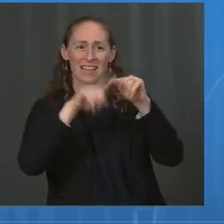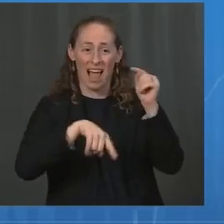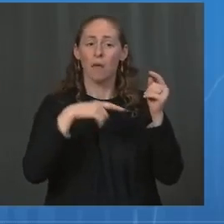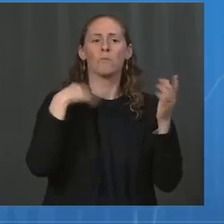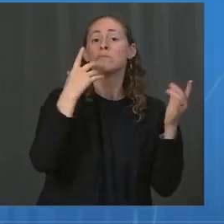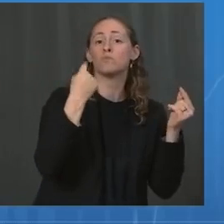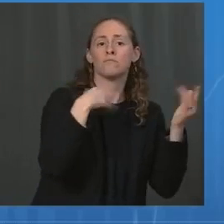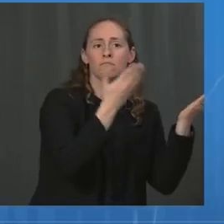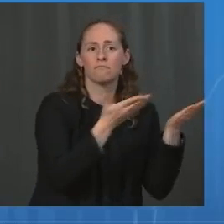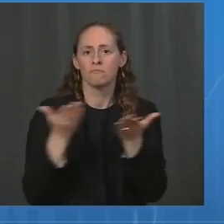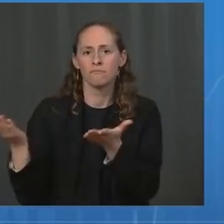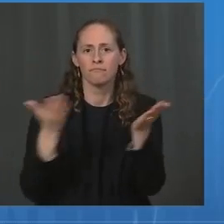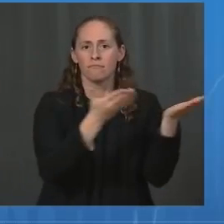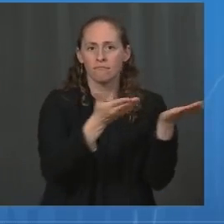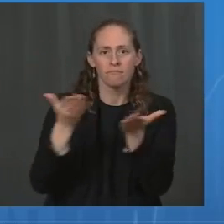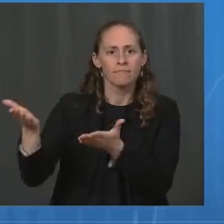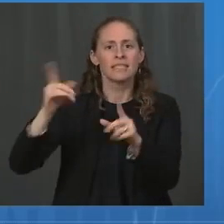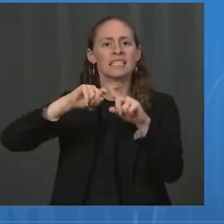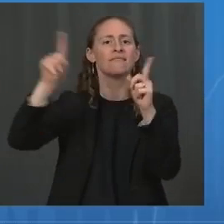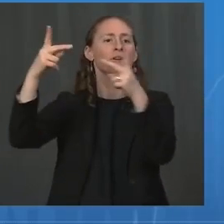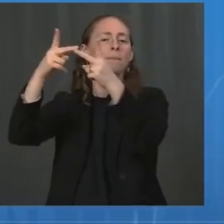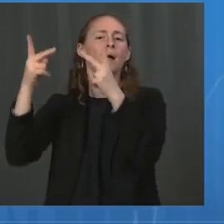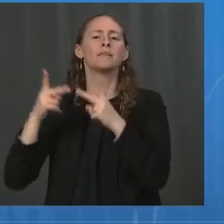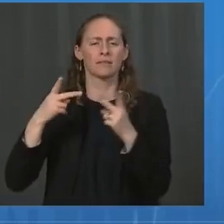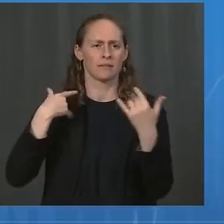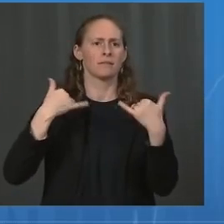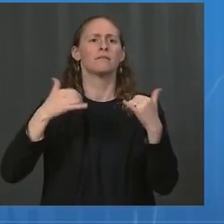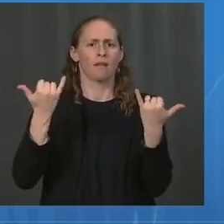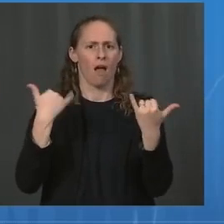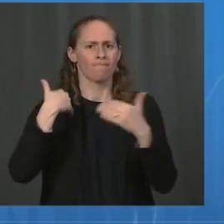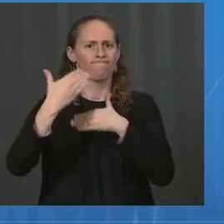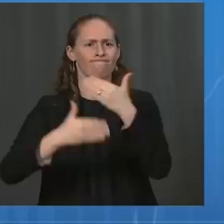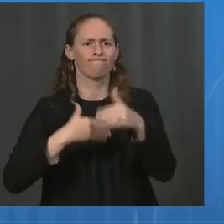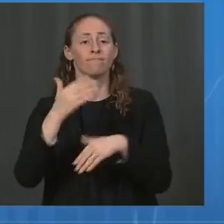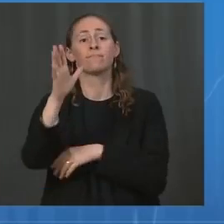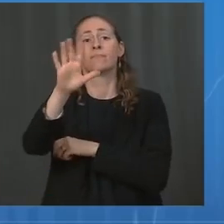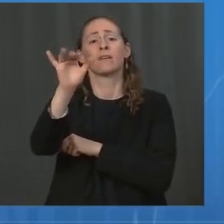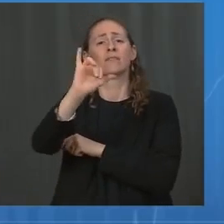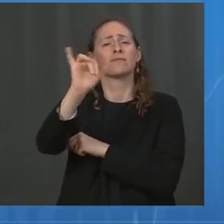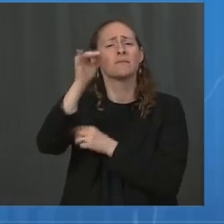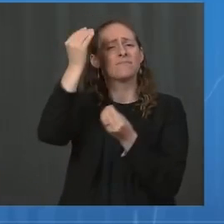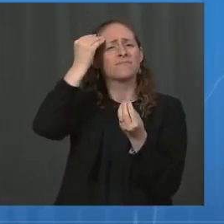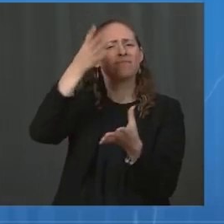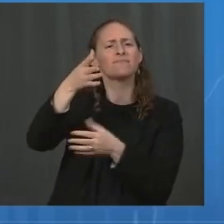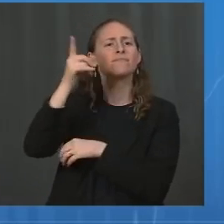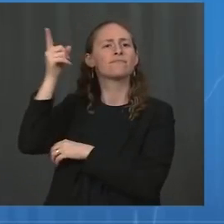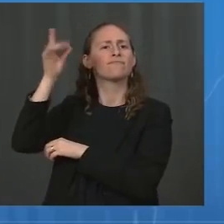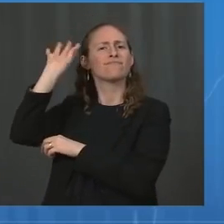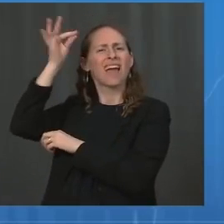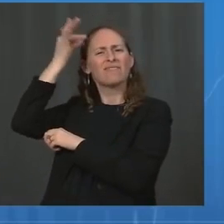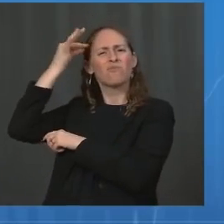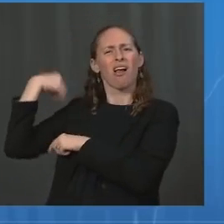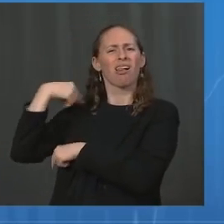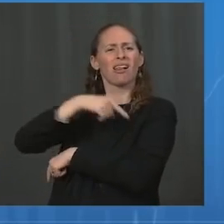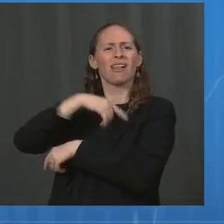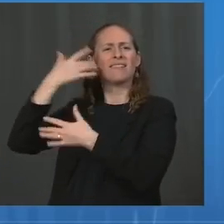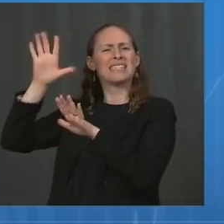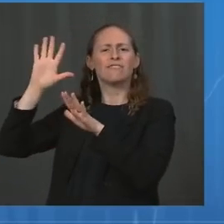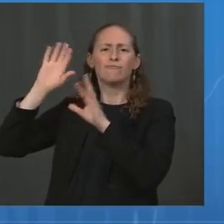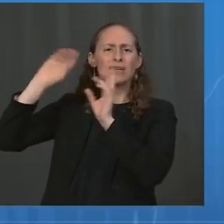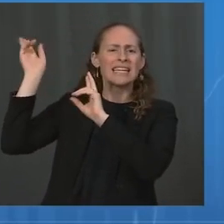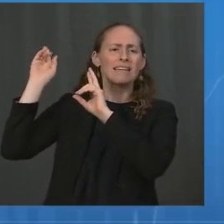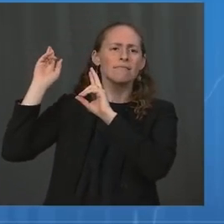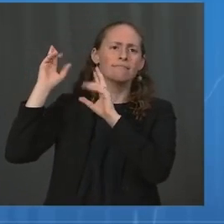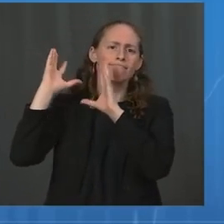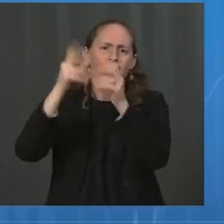At the same time, our whole-of-government effort to respond to help states with Delta outbreaks continues. In fact,